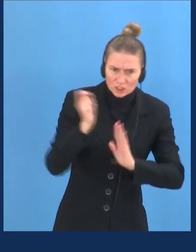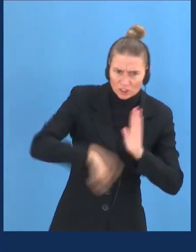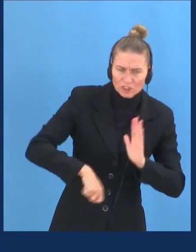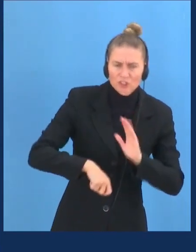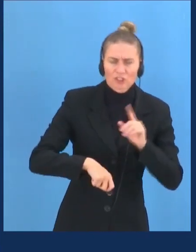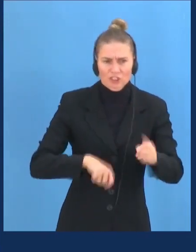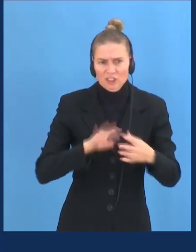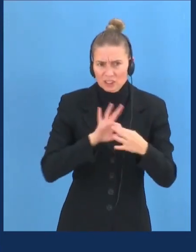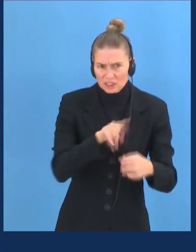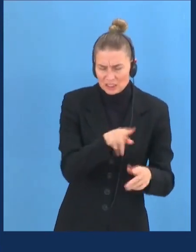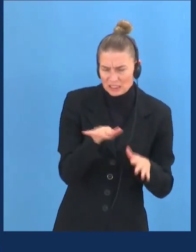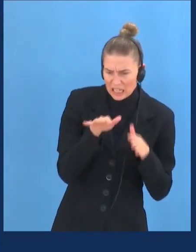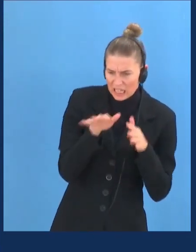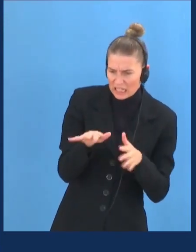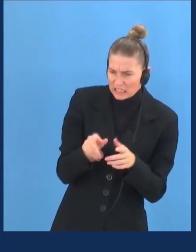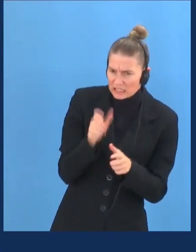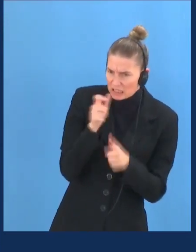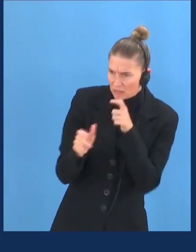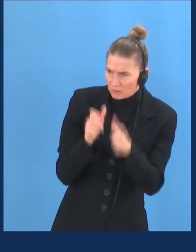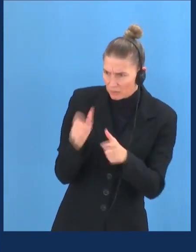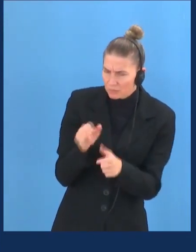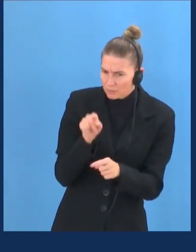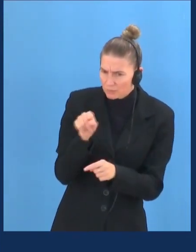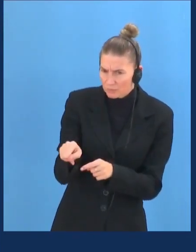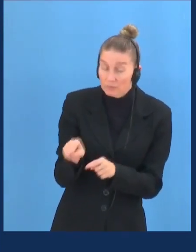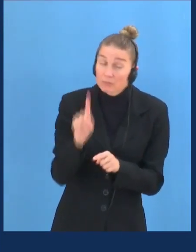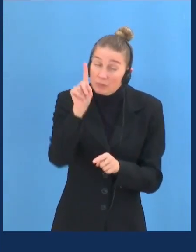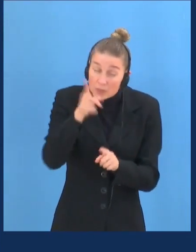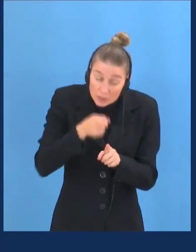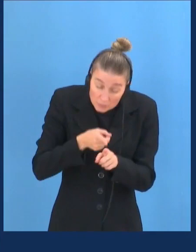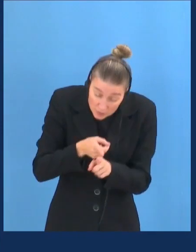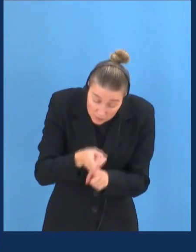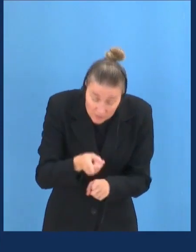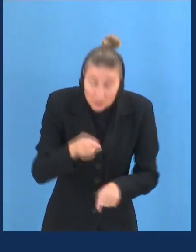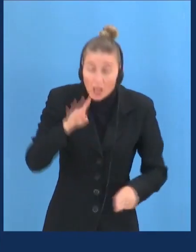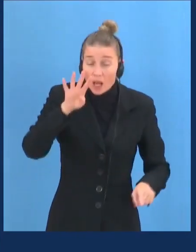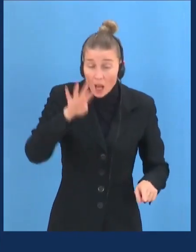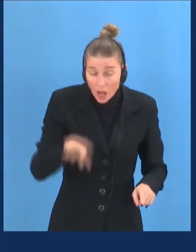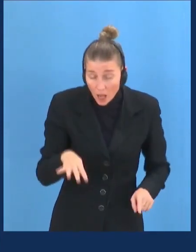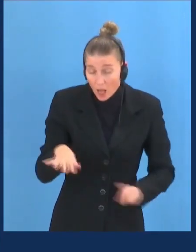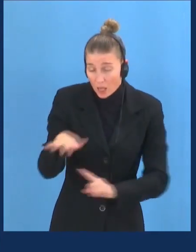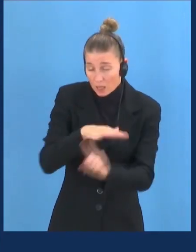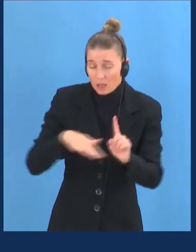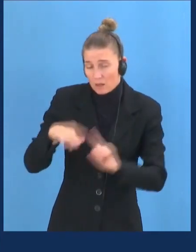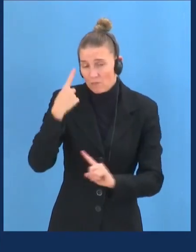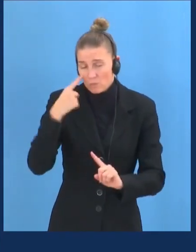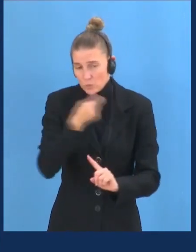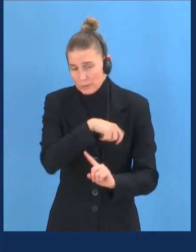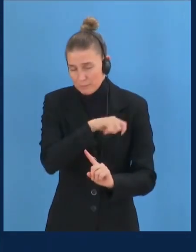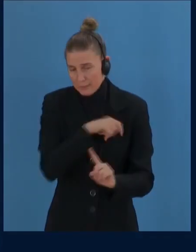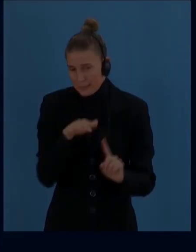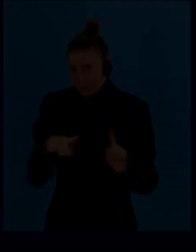discriminatory and violence against minorities and specifically against Catalan speakers in the case of Spain. Thank you.